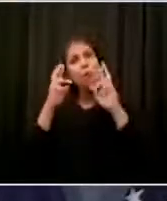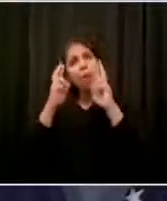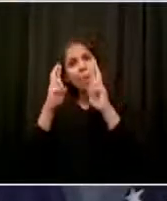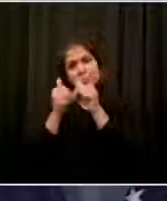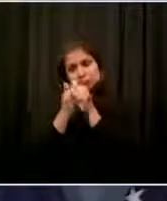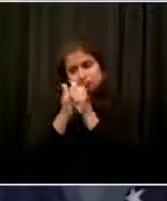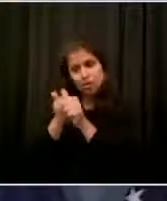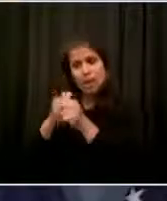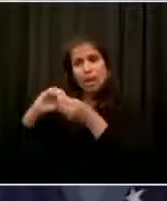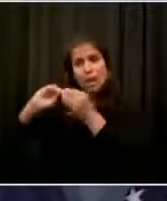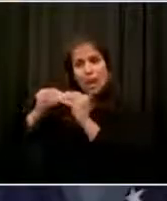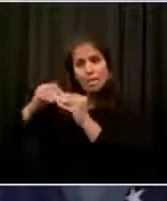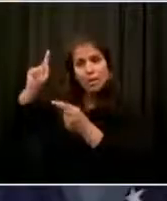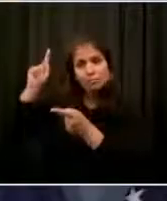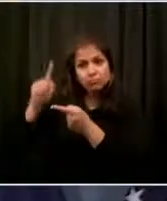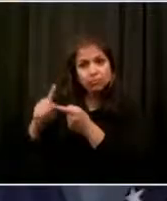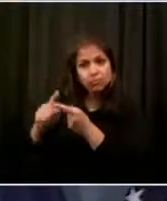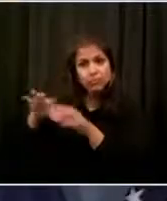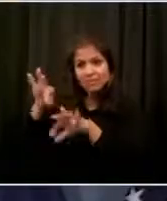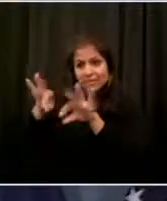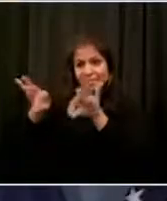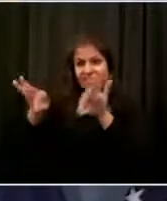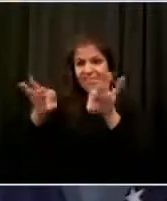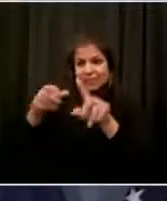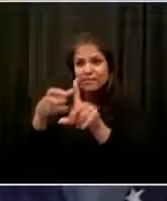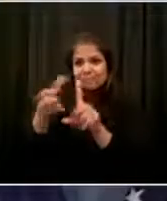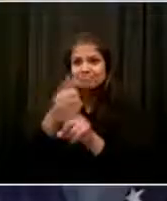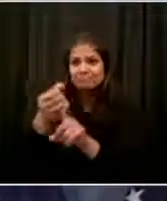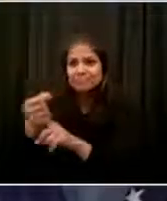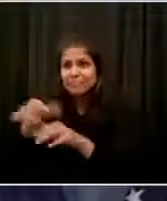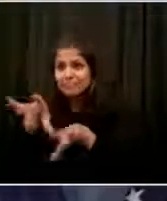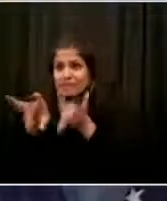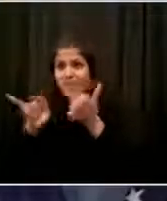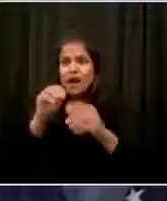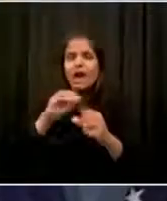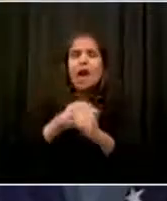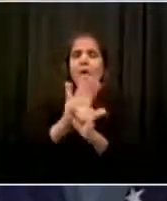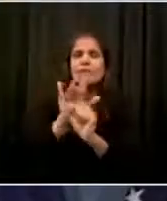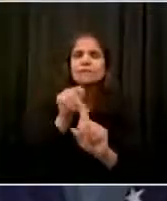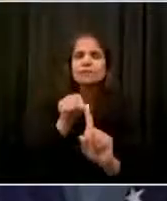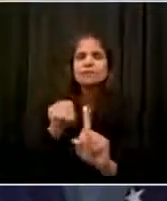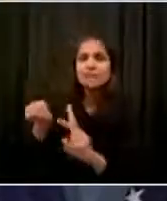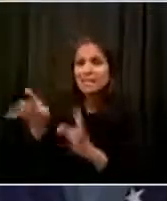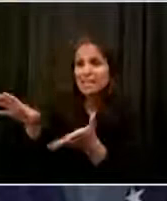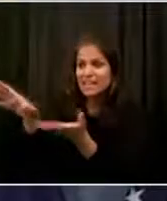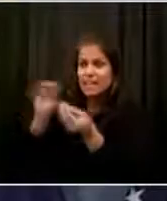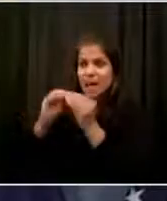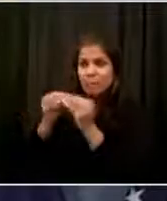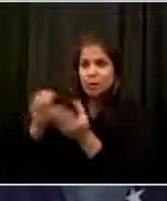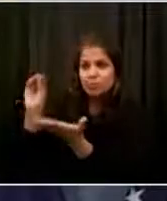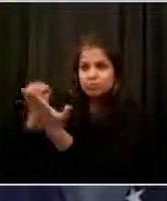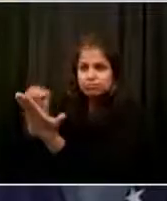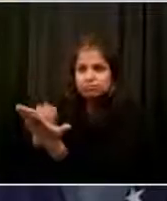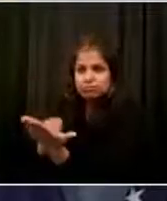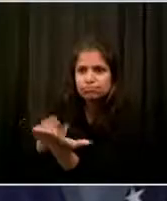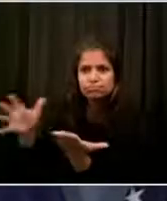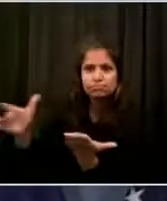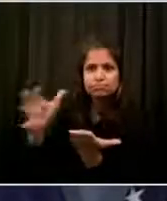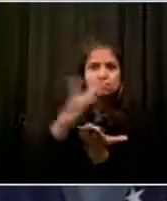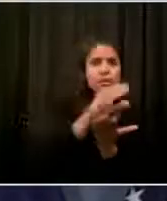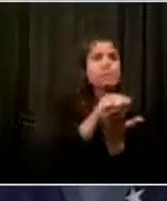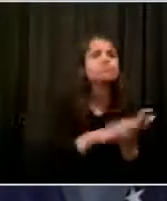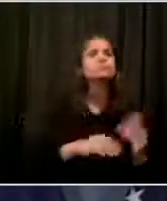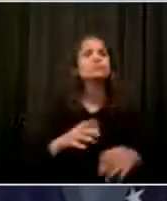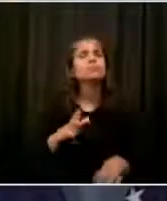as more and more people are coming in close contact because of going back to work. Even with all the precautions, humans are humans, it's not going to be